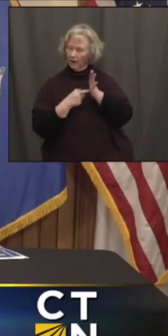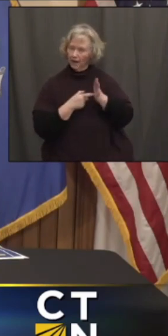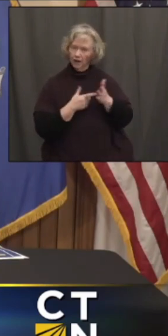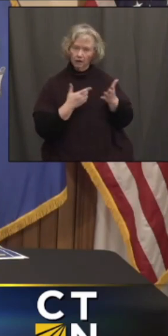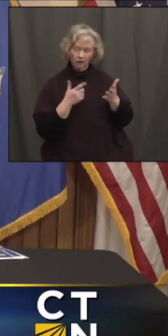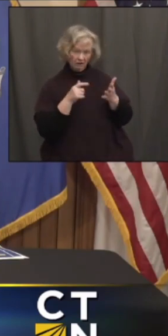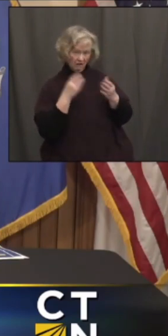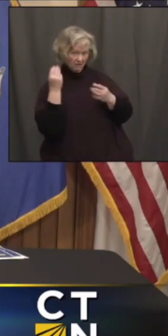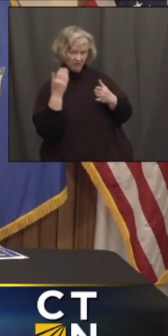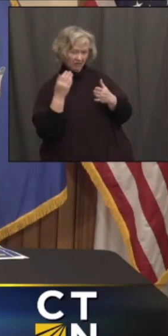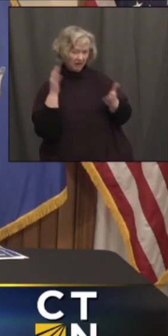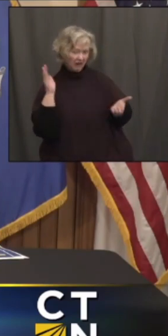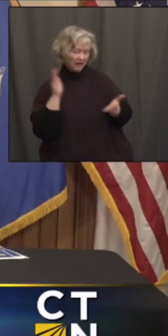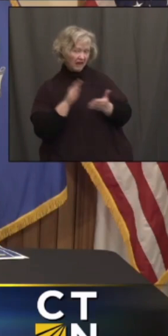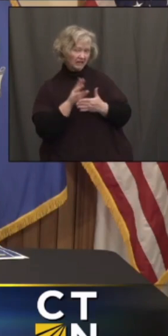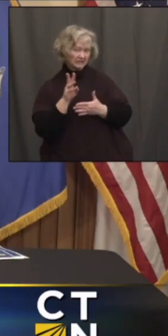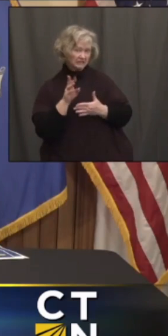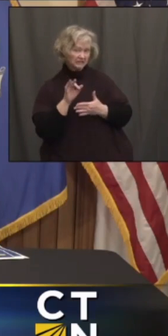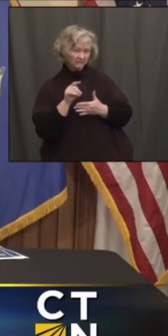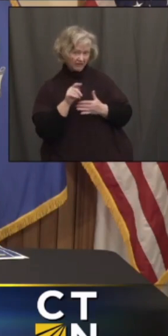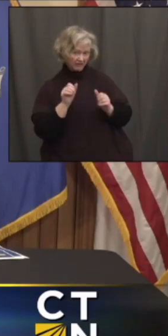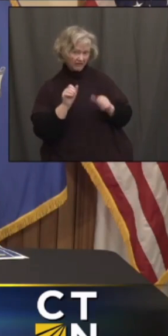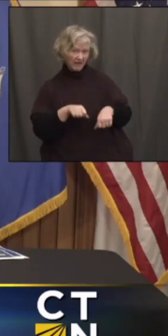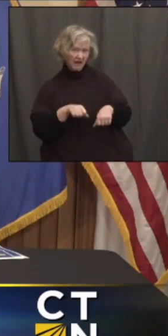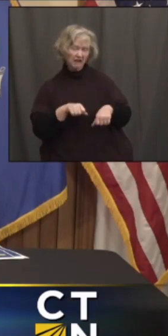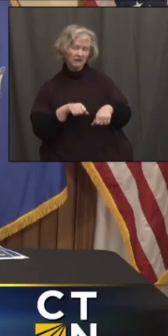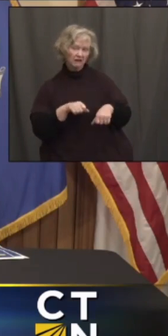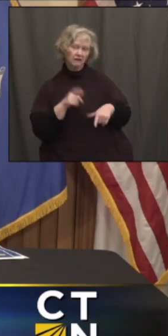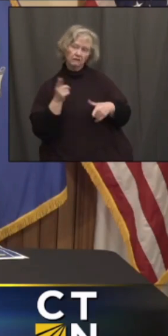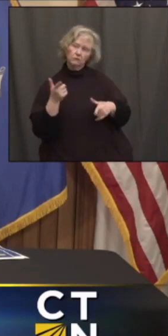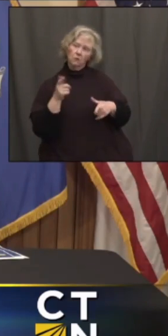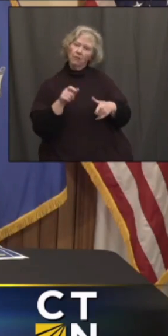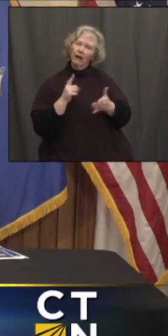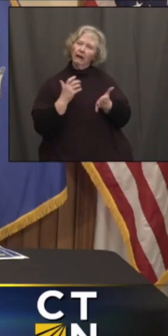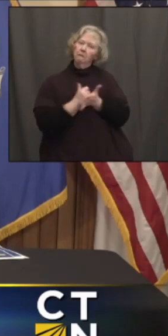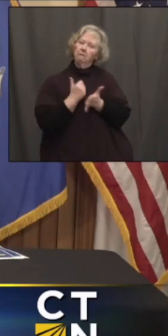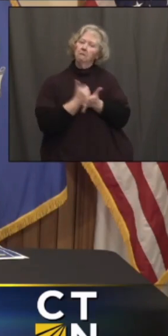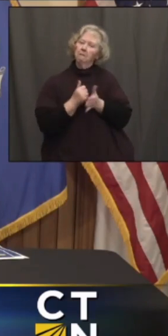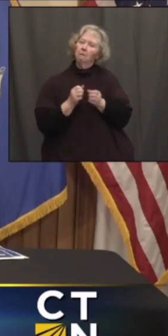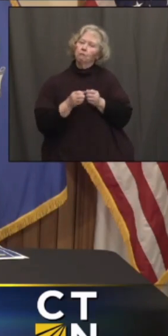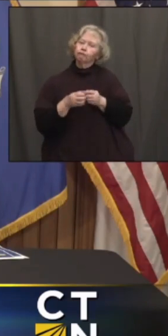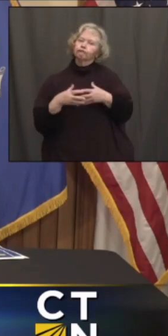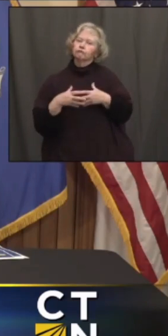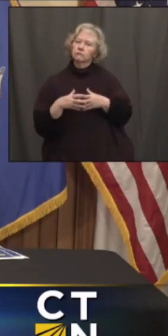maybe changing the six feet apart going forward so they can capitalize on business?